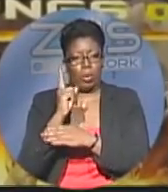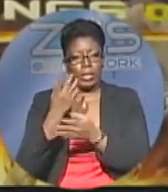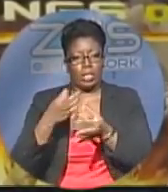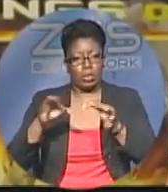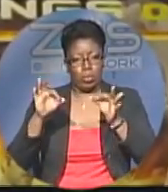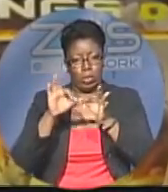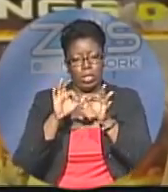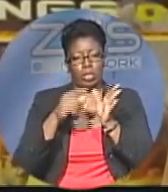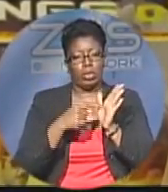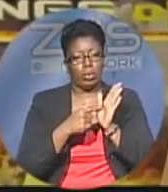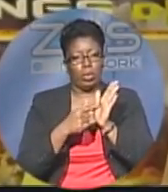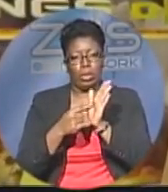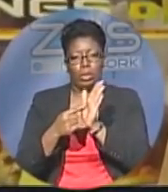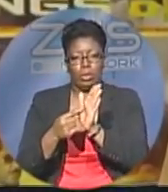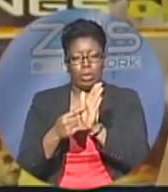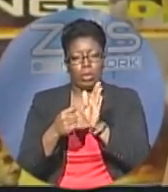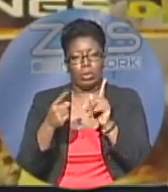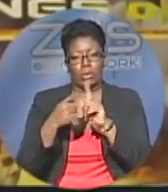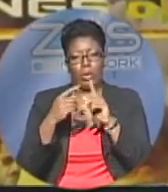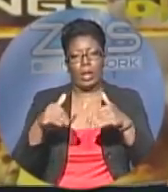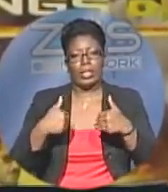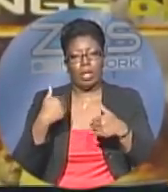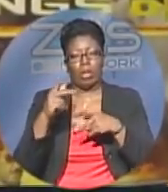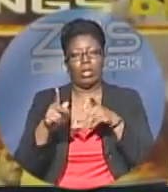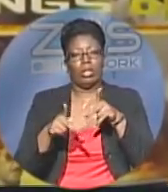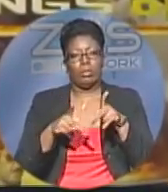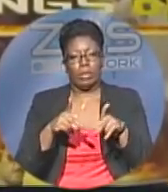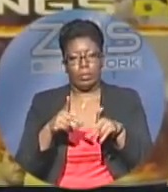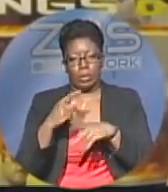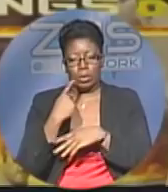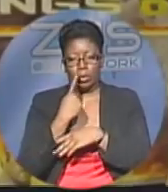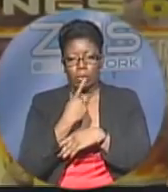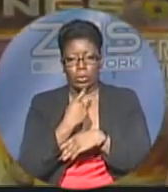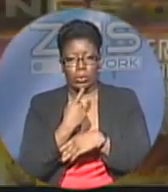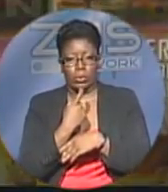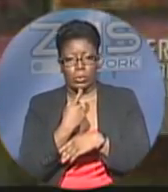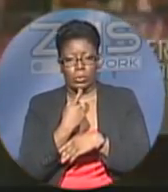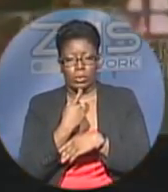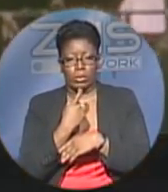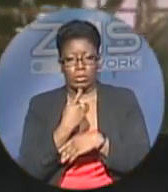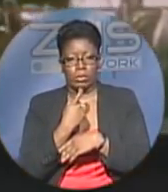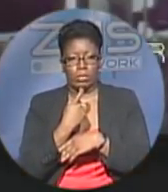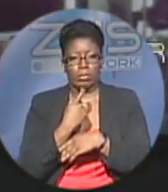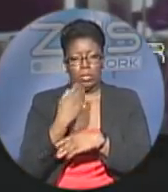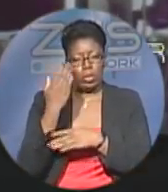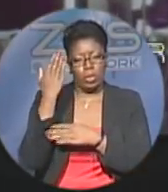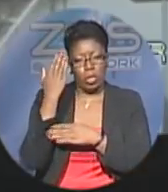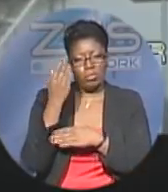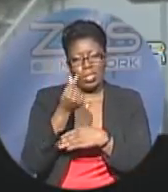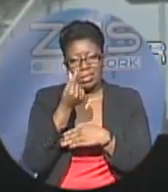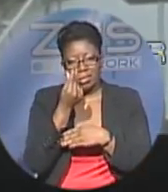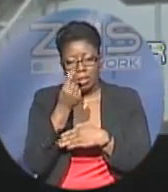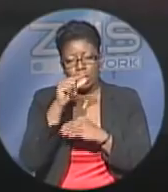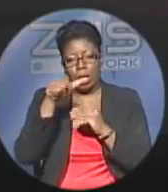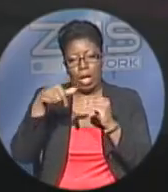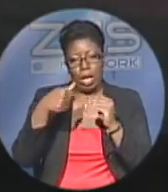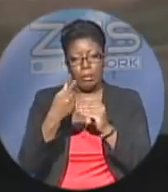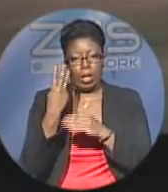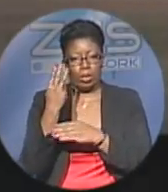being shown to our young people who probably know very little about Sir Lyndon.